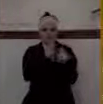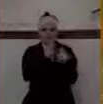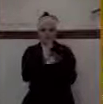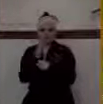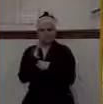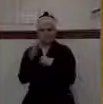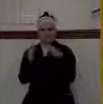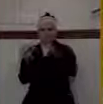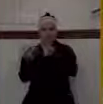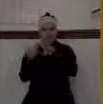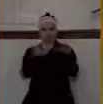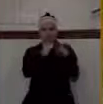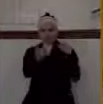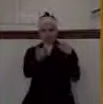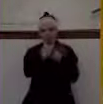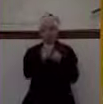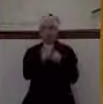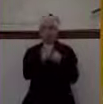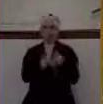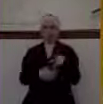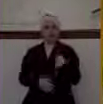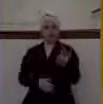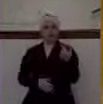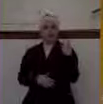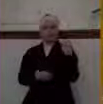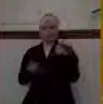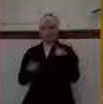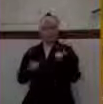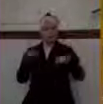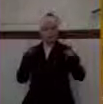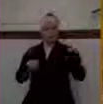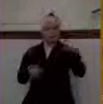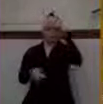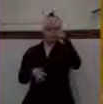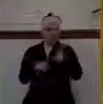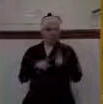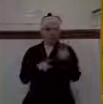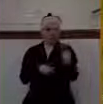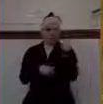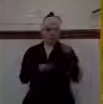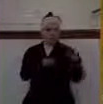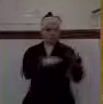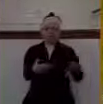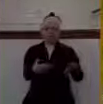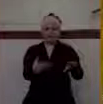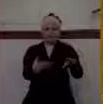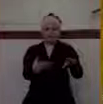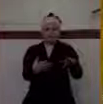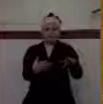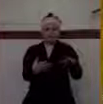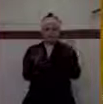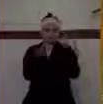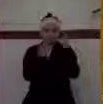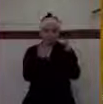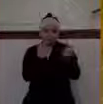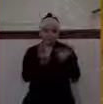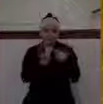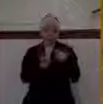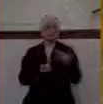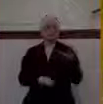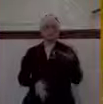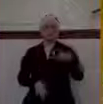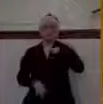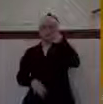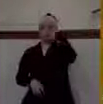one of the brothers mysteriously died. And the other brother went to the local pastor, and even though they didn't go to church, the other brother asked the